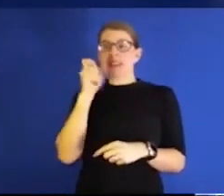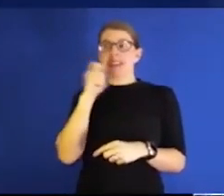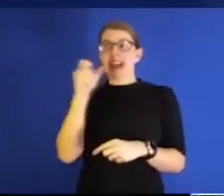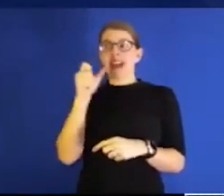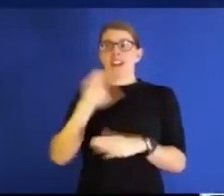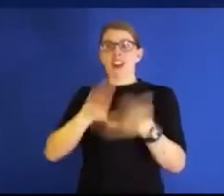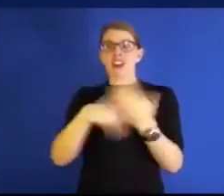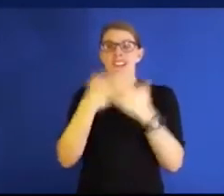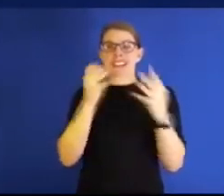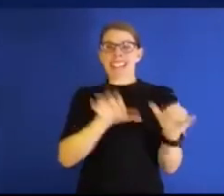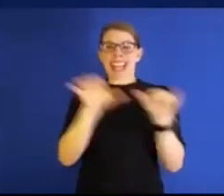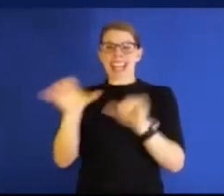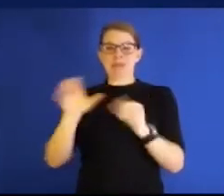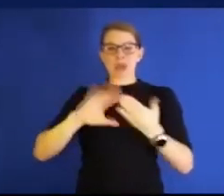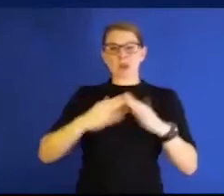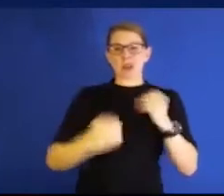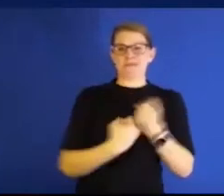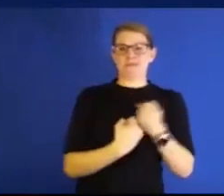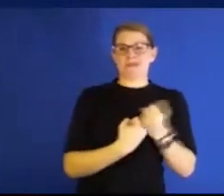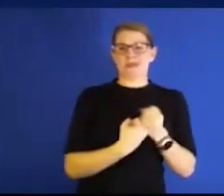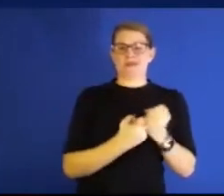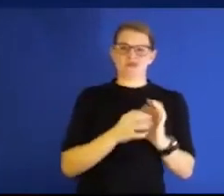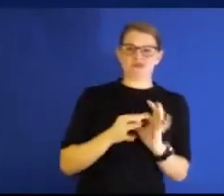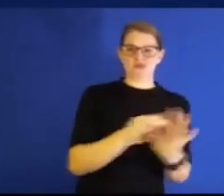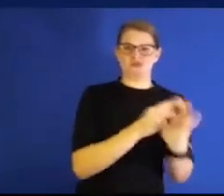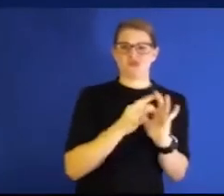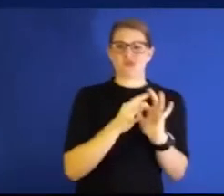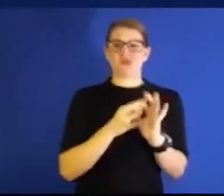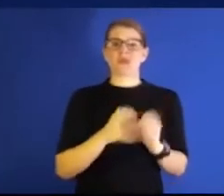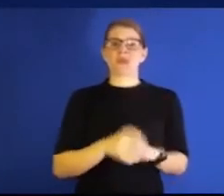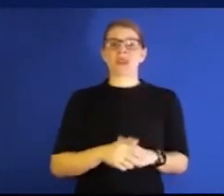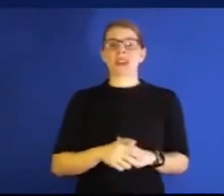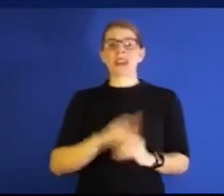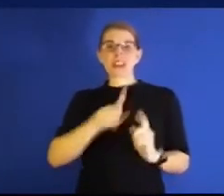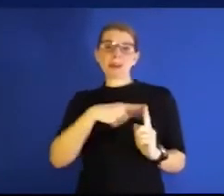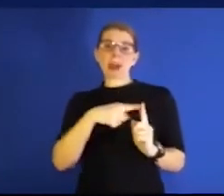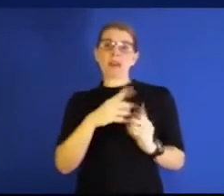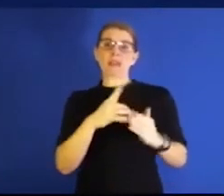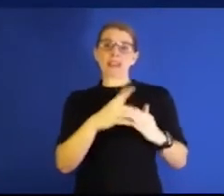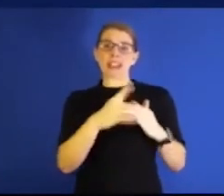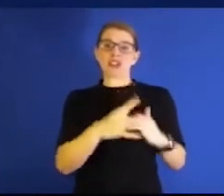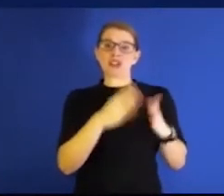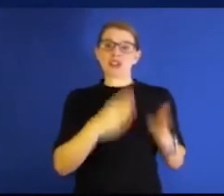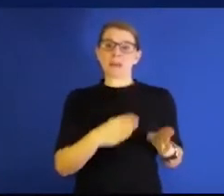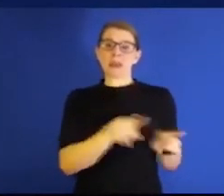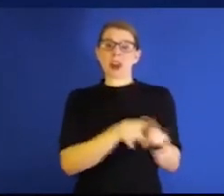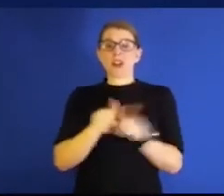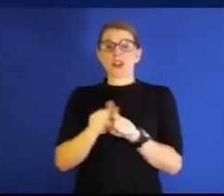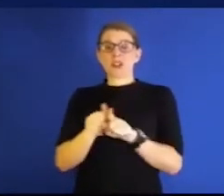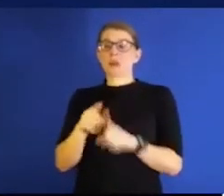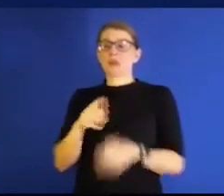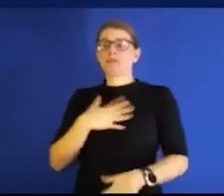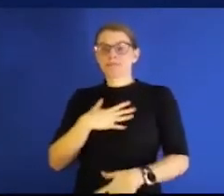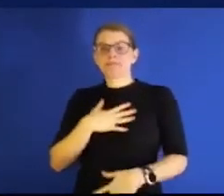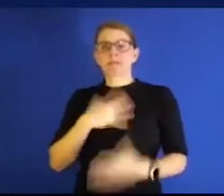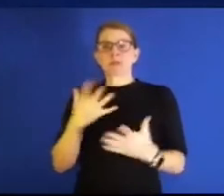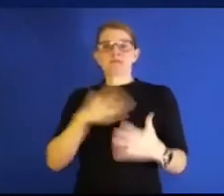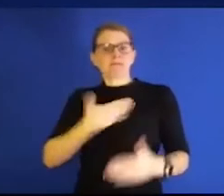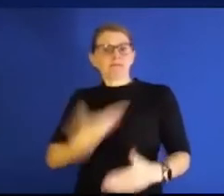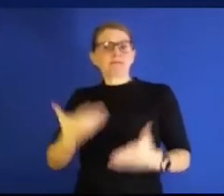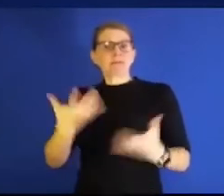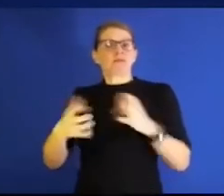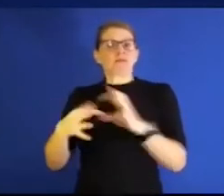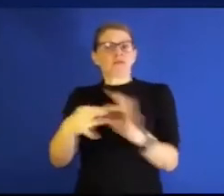community. And so, you know, ultimately that's about leadership and people working with the spirit of cooperation and remembering that the